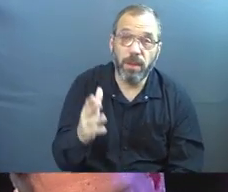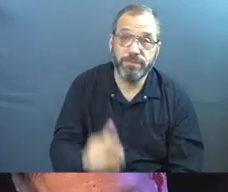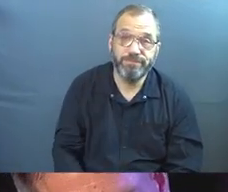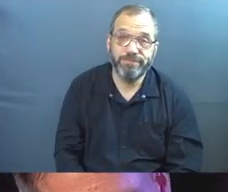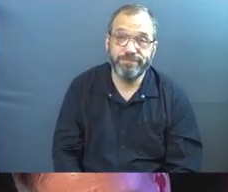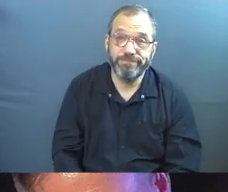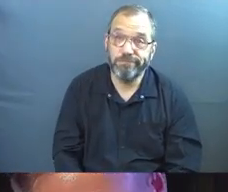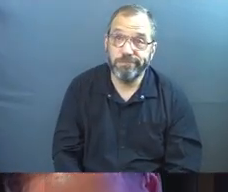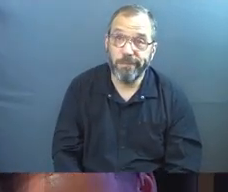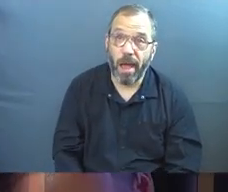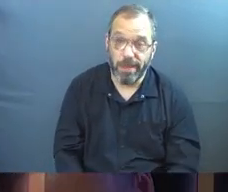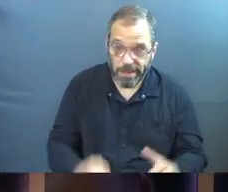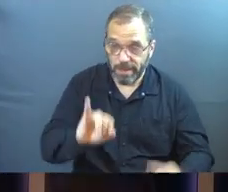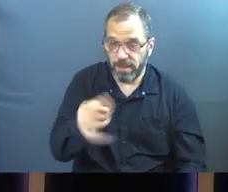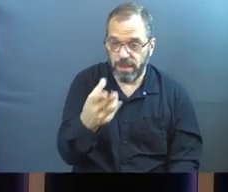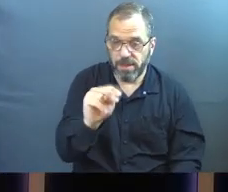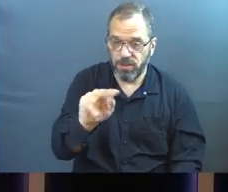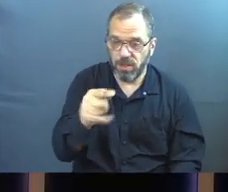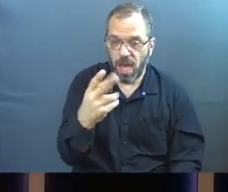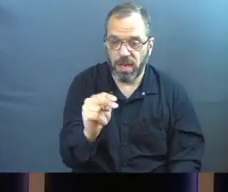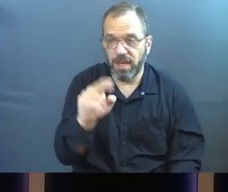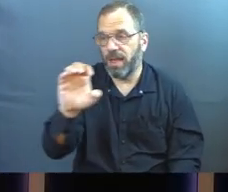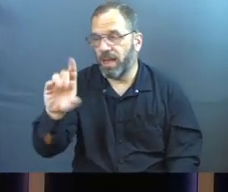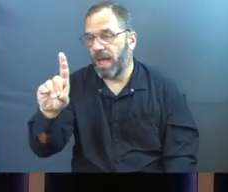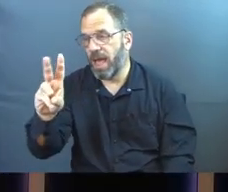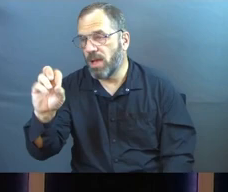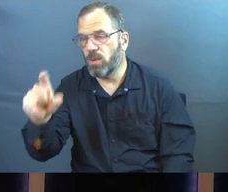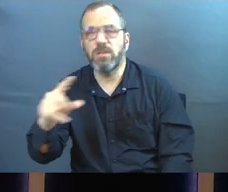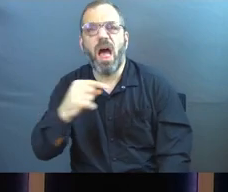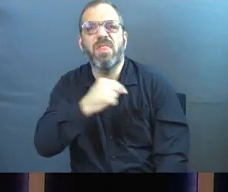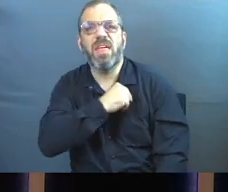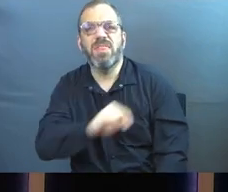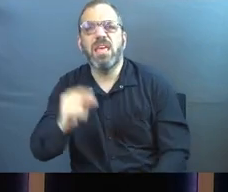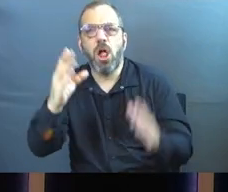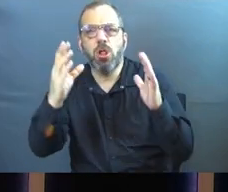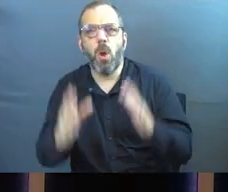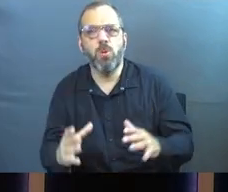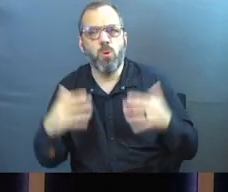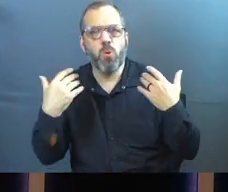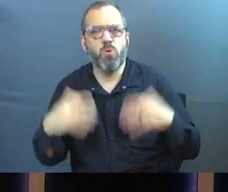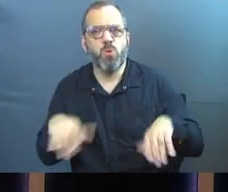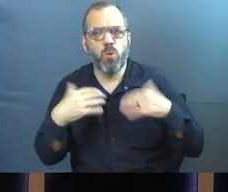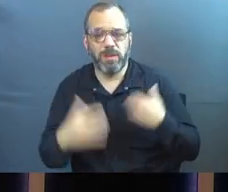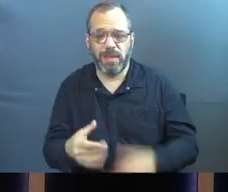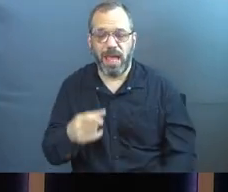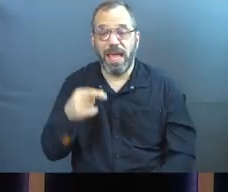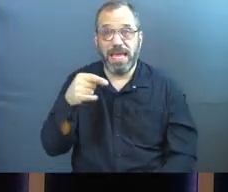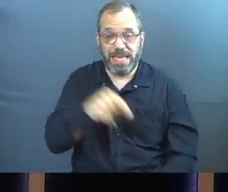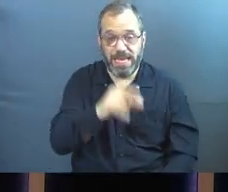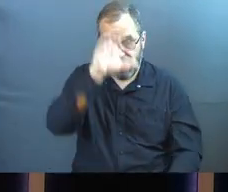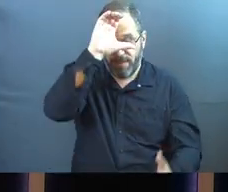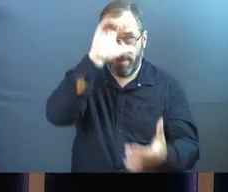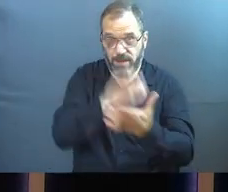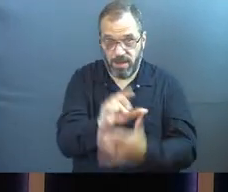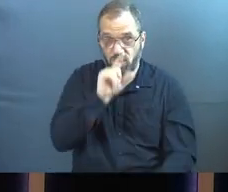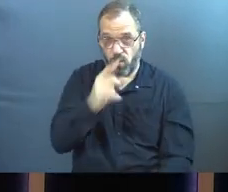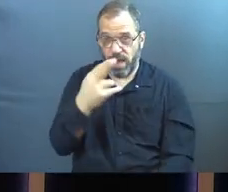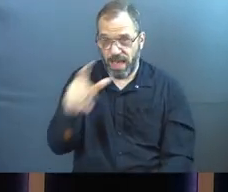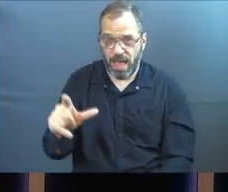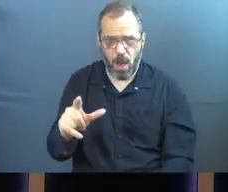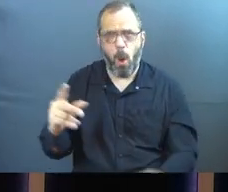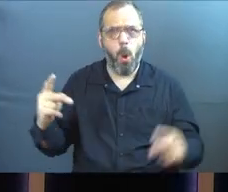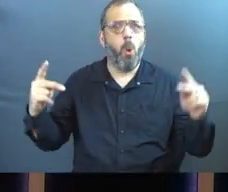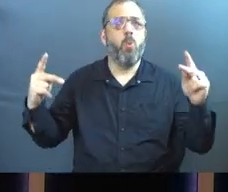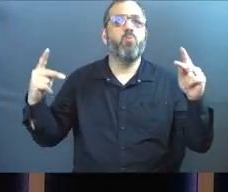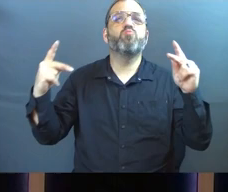He will. Even Jonathan Edwards, the great theologian, says that he believed the reality of hell would be